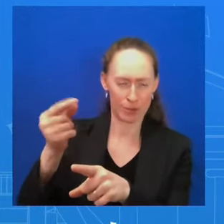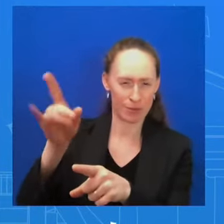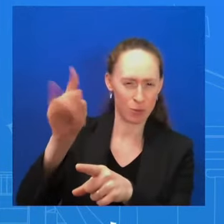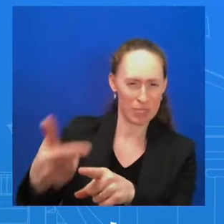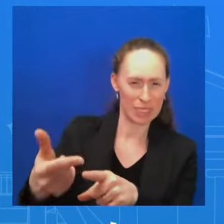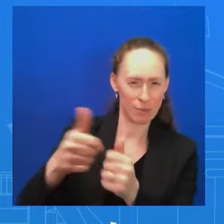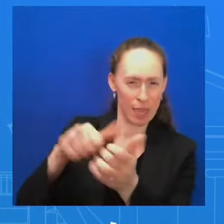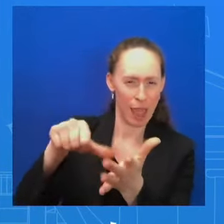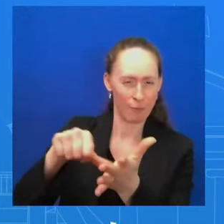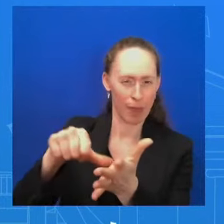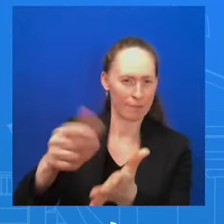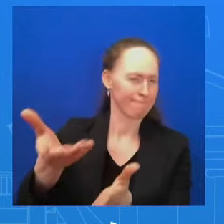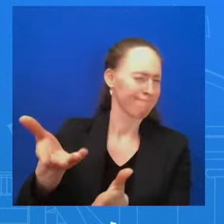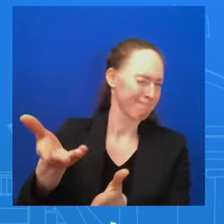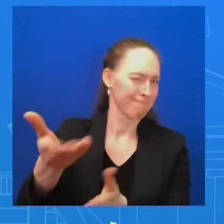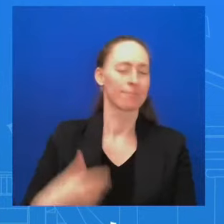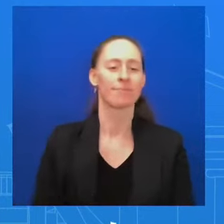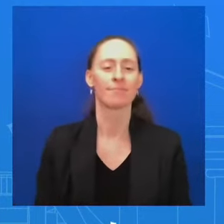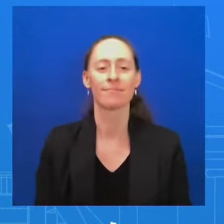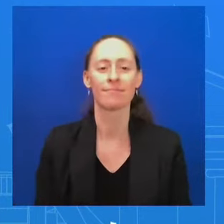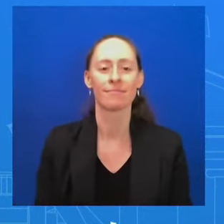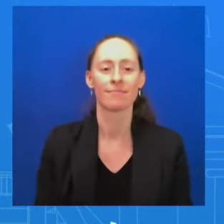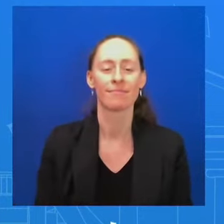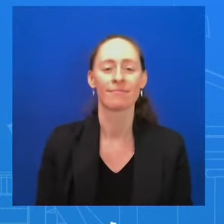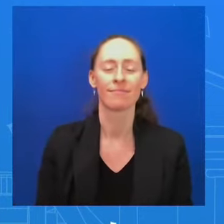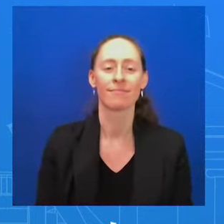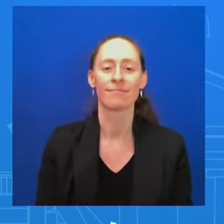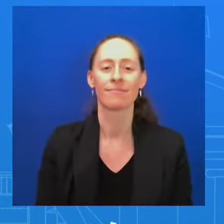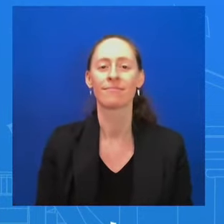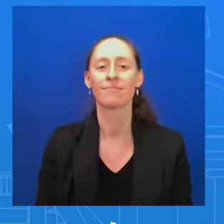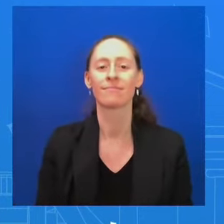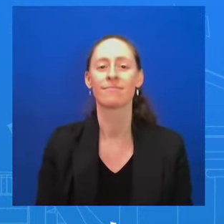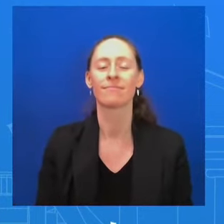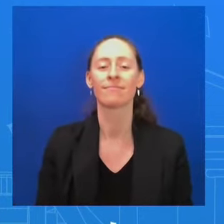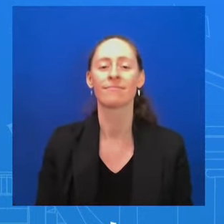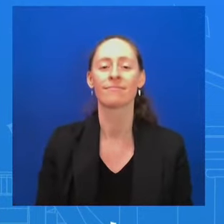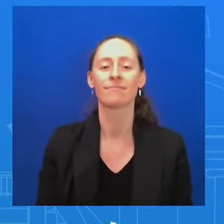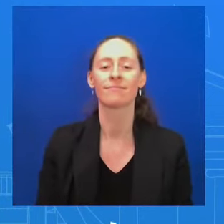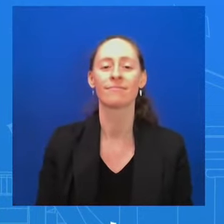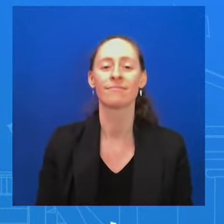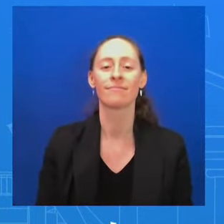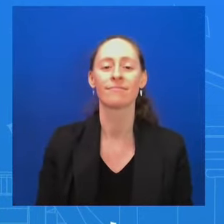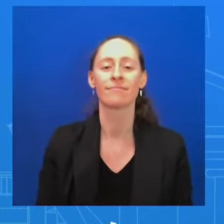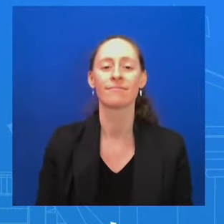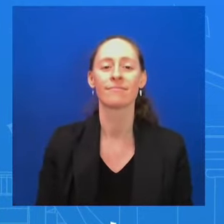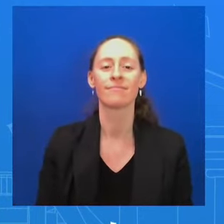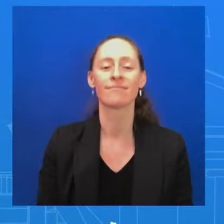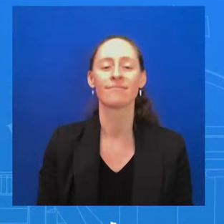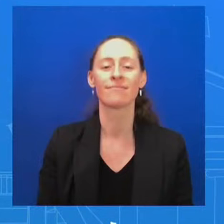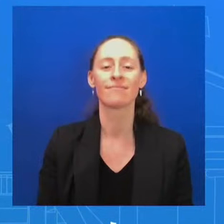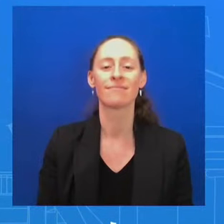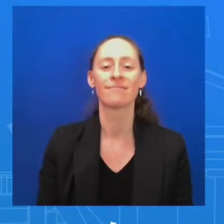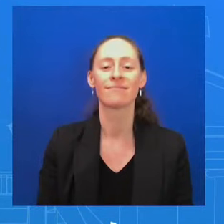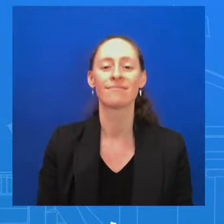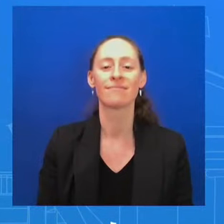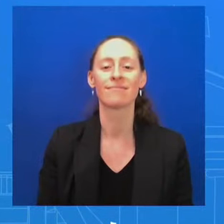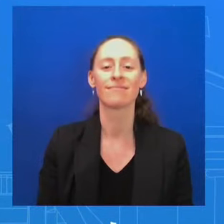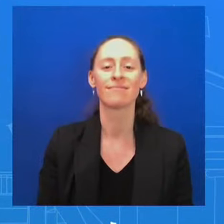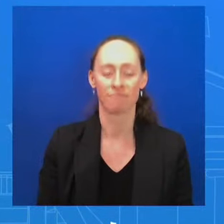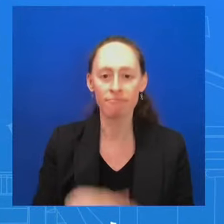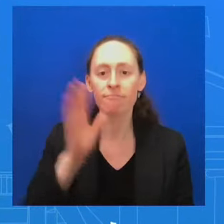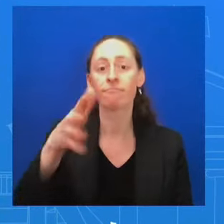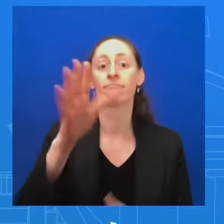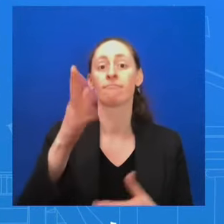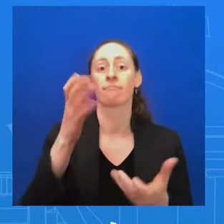you have a last question. Admiral, could you clarify on the ceasefire language that the president used in the statement?